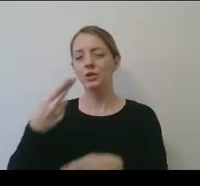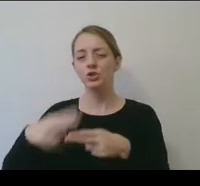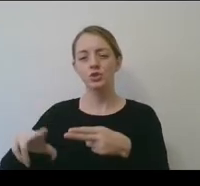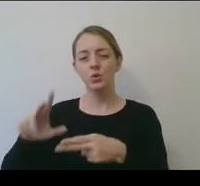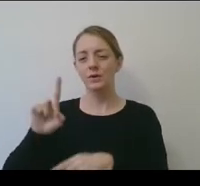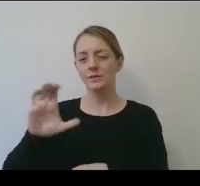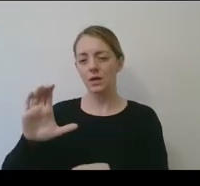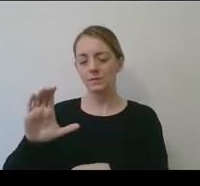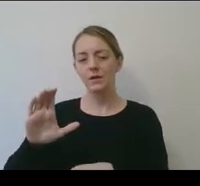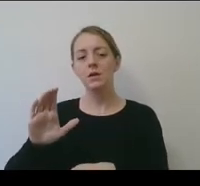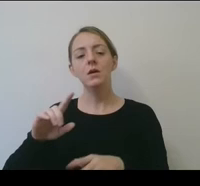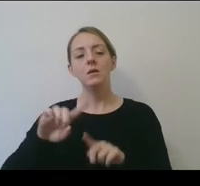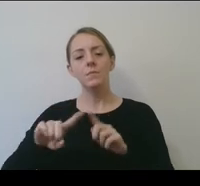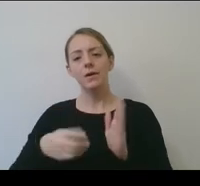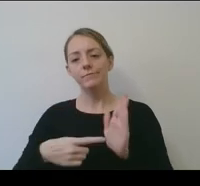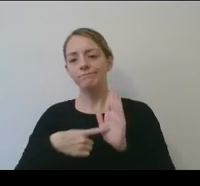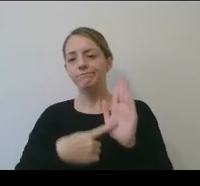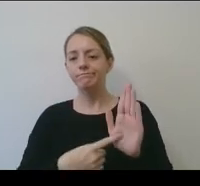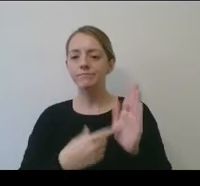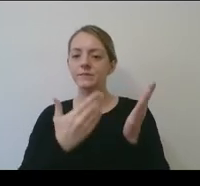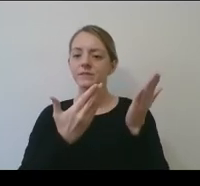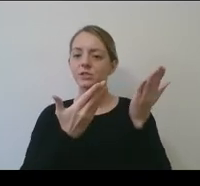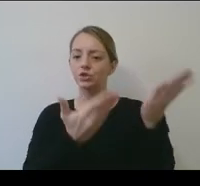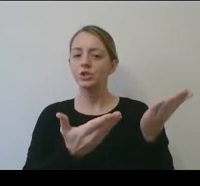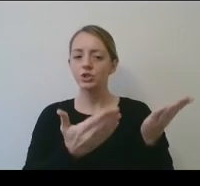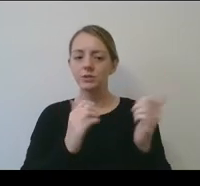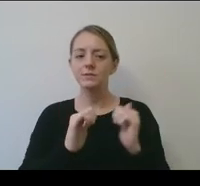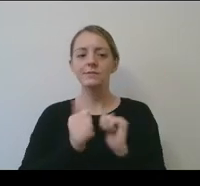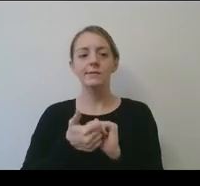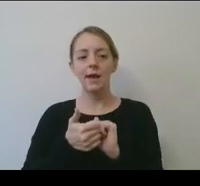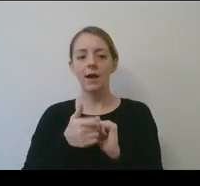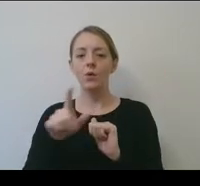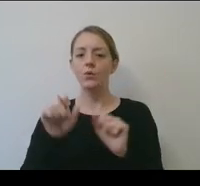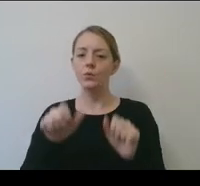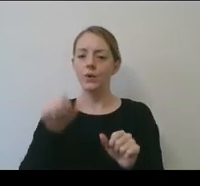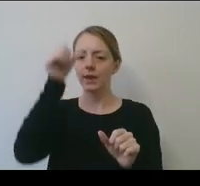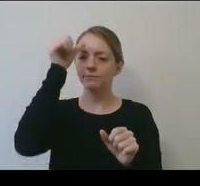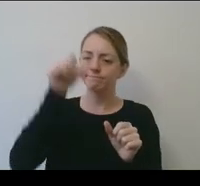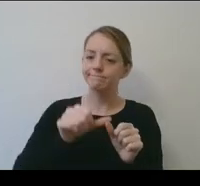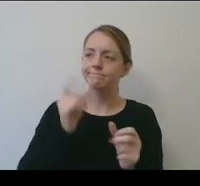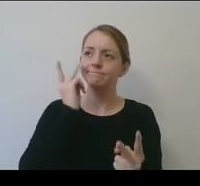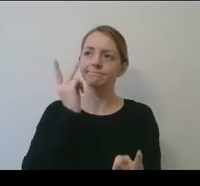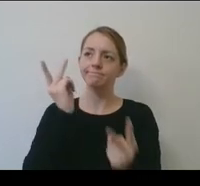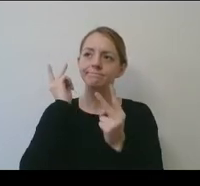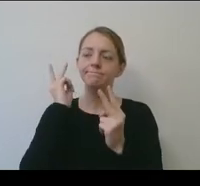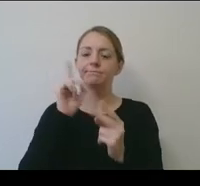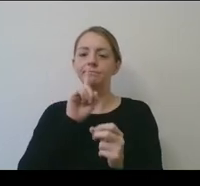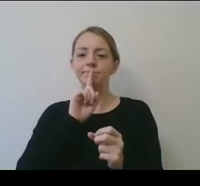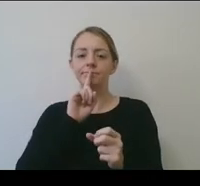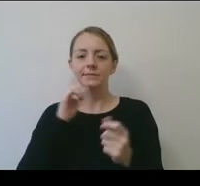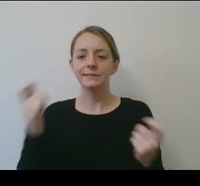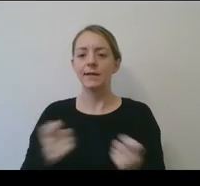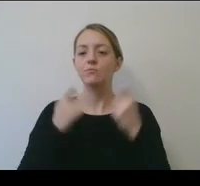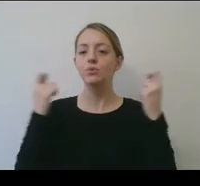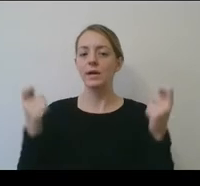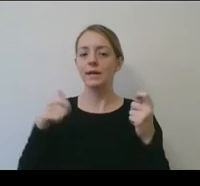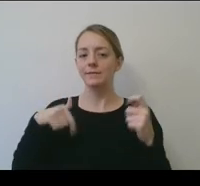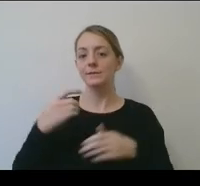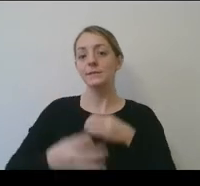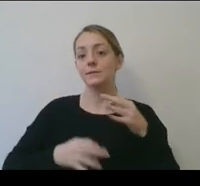how on your campus, your conference offices, etc., that you might commemorate and celebrate this important anniversary.